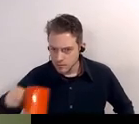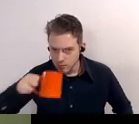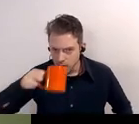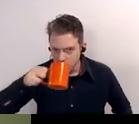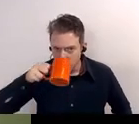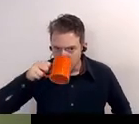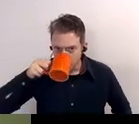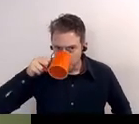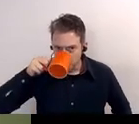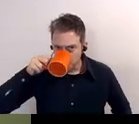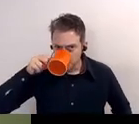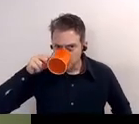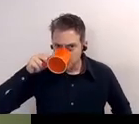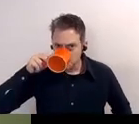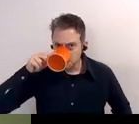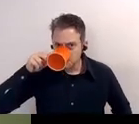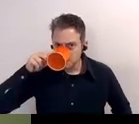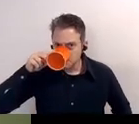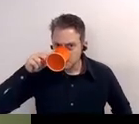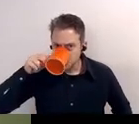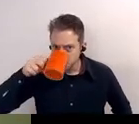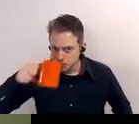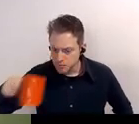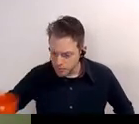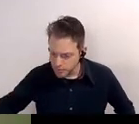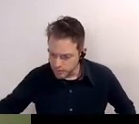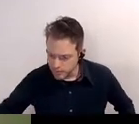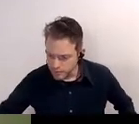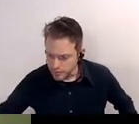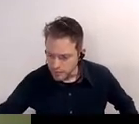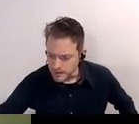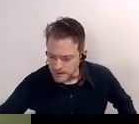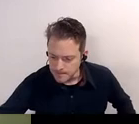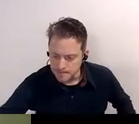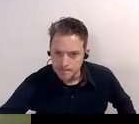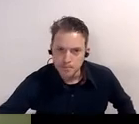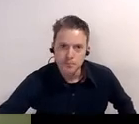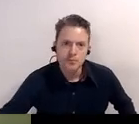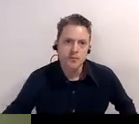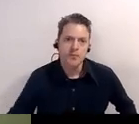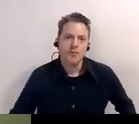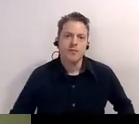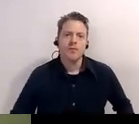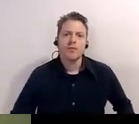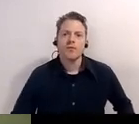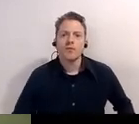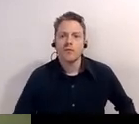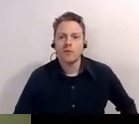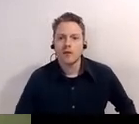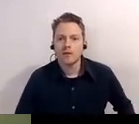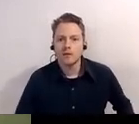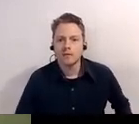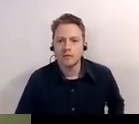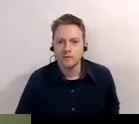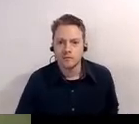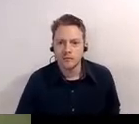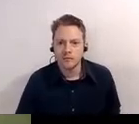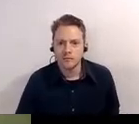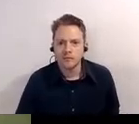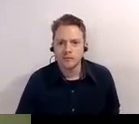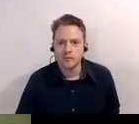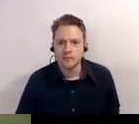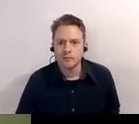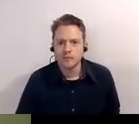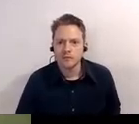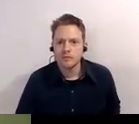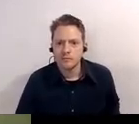to the later to crypt chapel so there's still some dukes buried there but a lot of the most important uh members have been moved to the crypt of duke